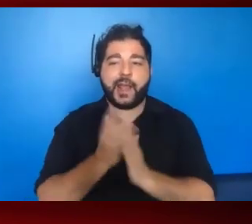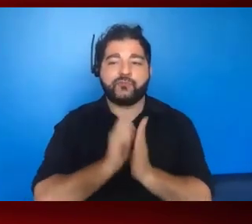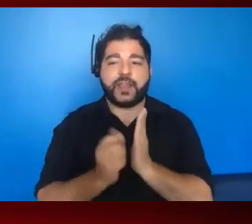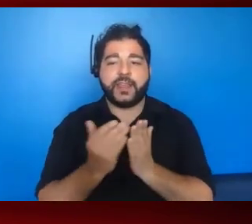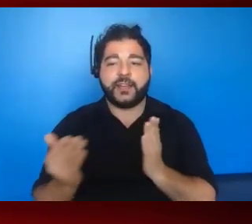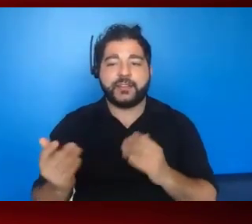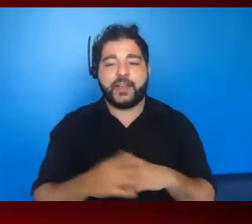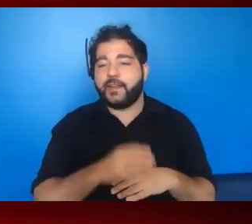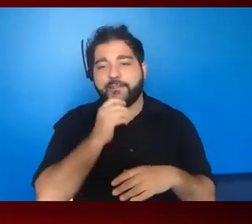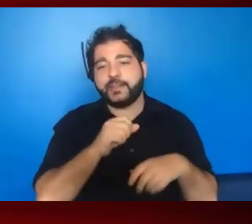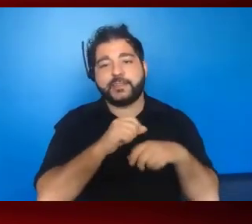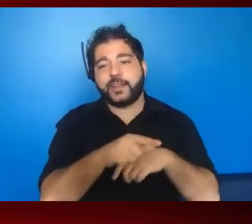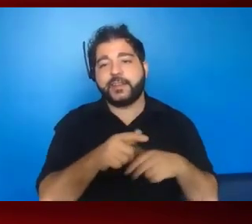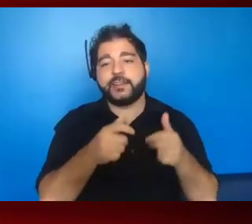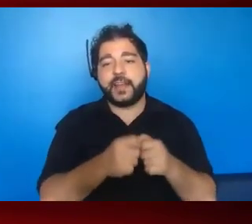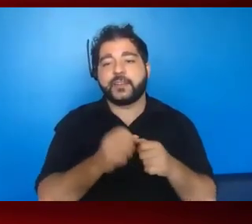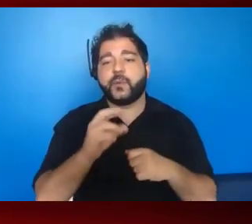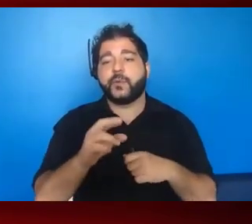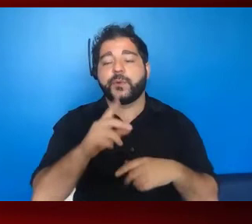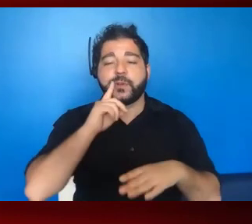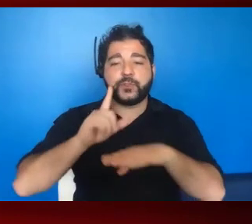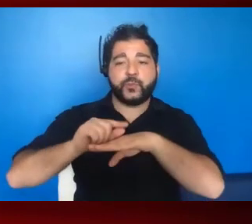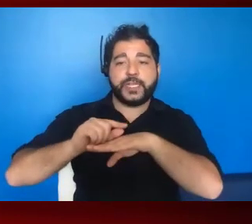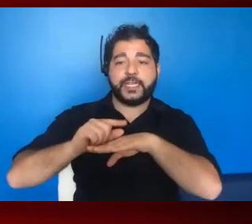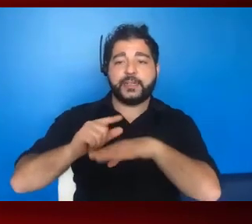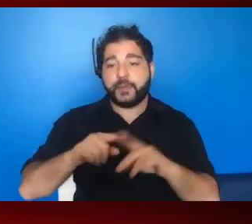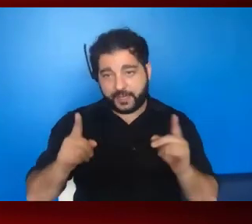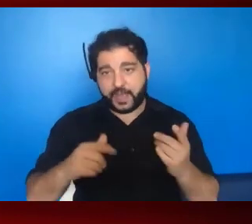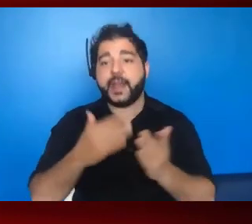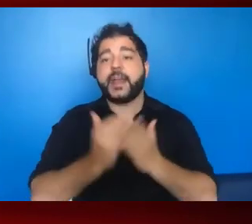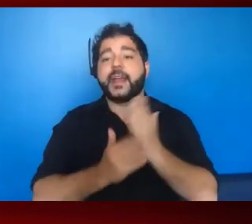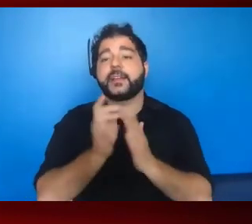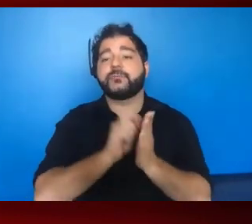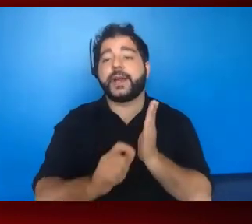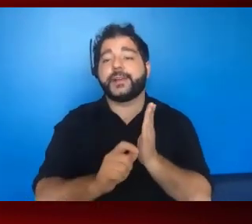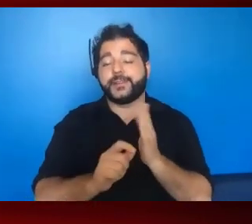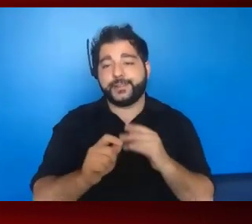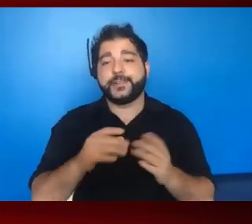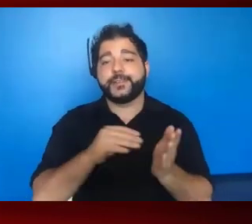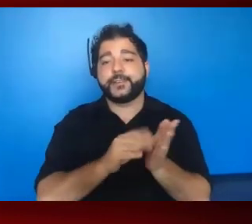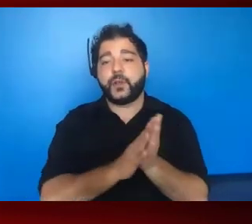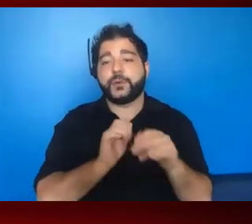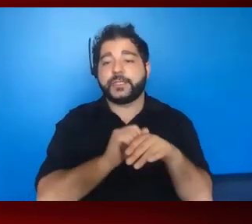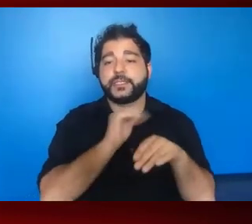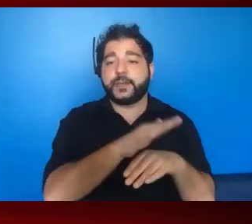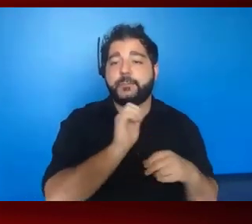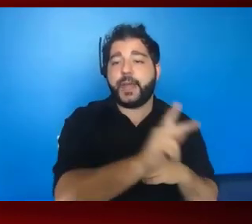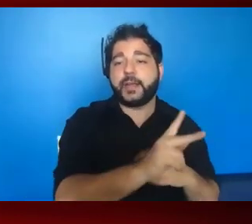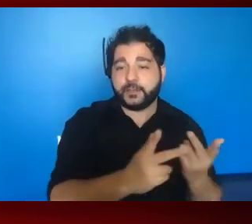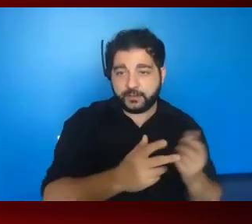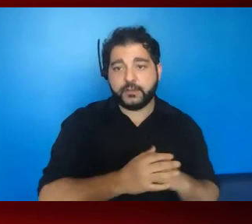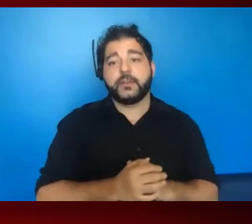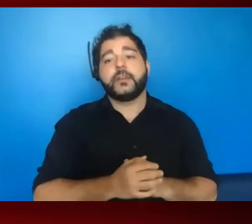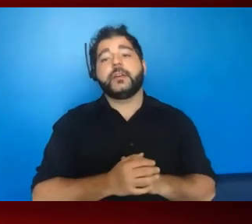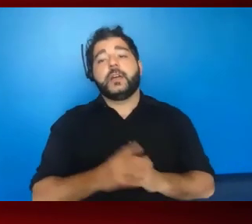didn't send a text or a tweet or whatever, but I did. I hand, I used to handwrite notes and, and, send them back. But I'm, I suppose